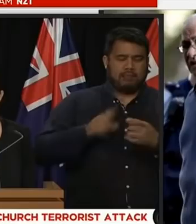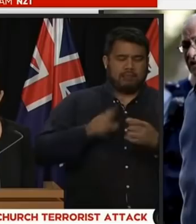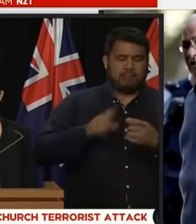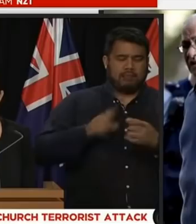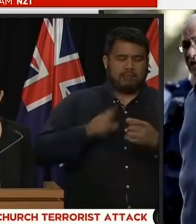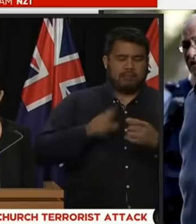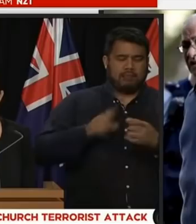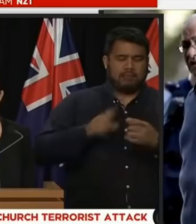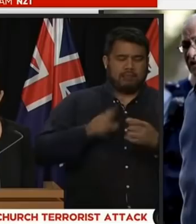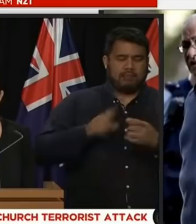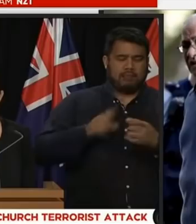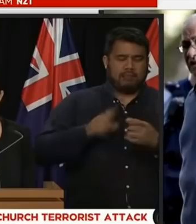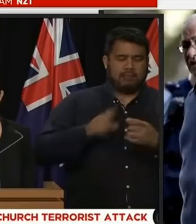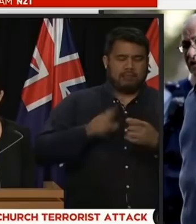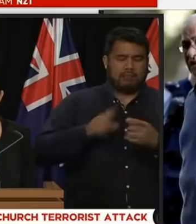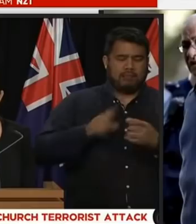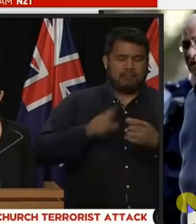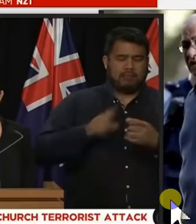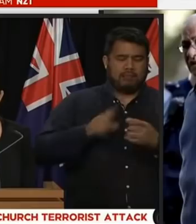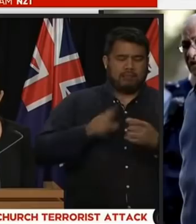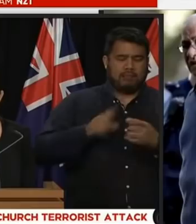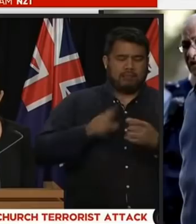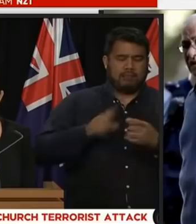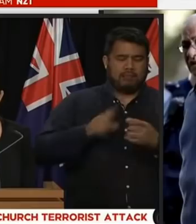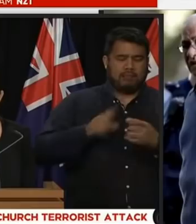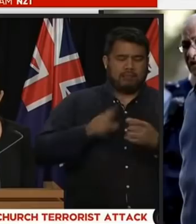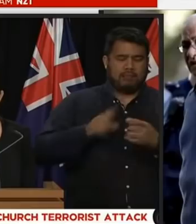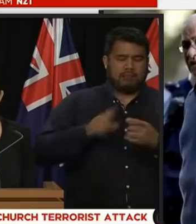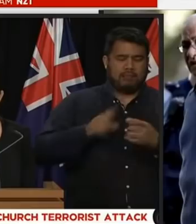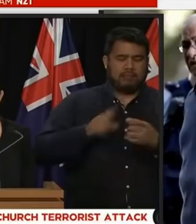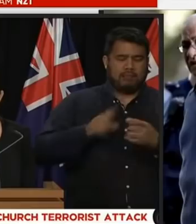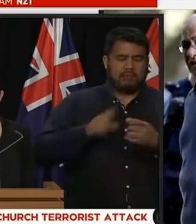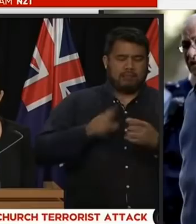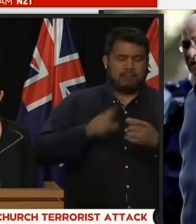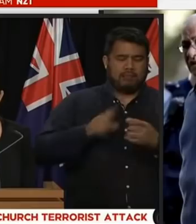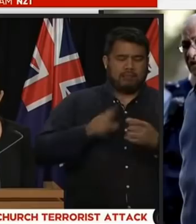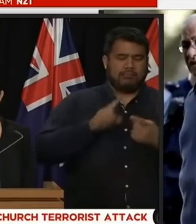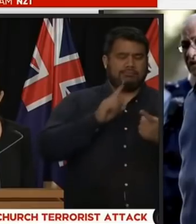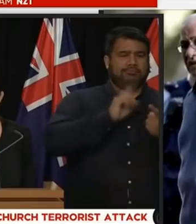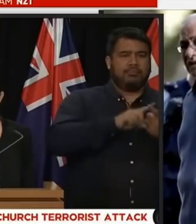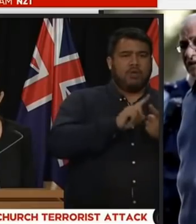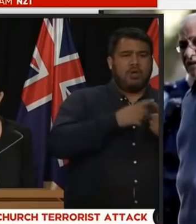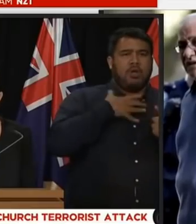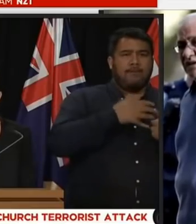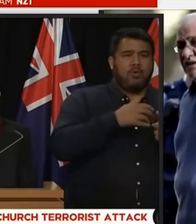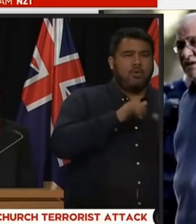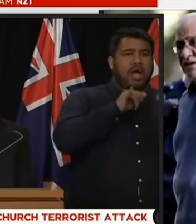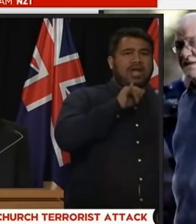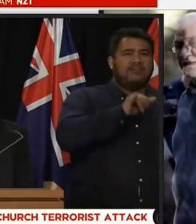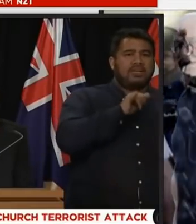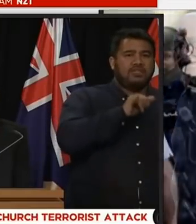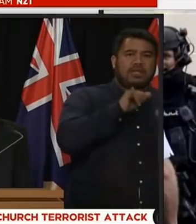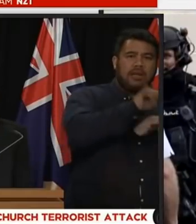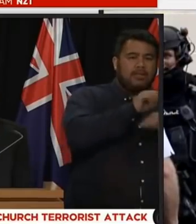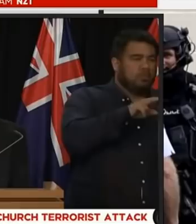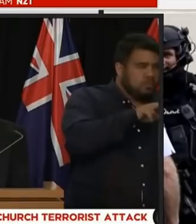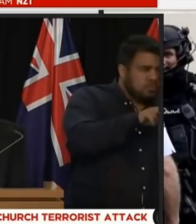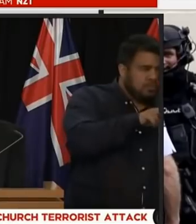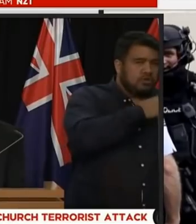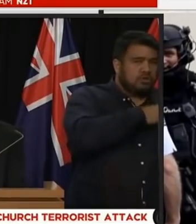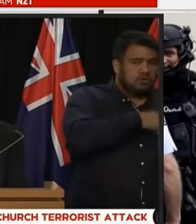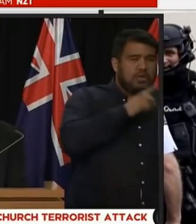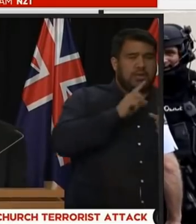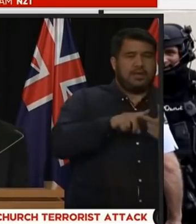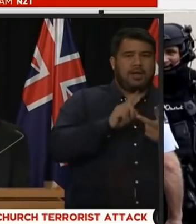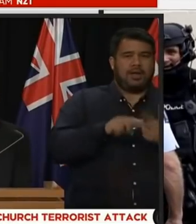crisis he's a crisis shooter lucky he's acting like he's the shooter couldn't rush border security a